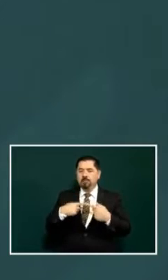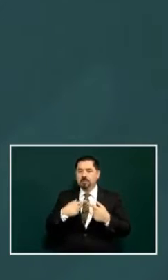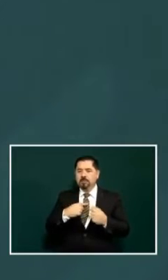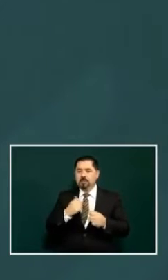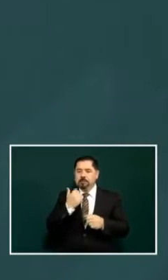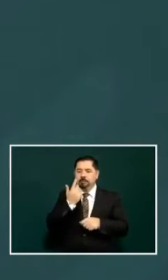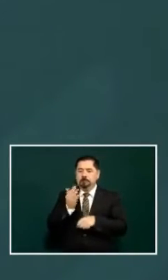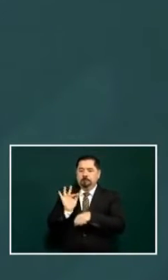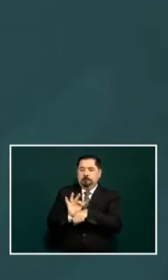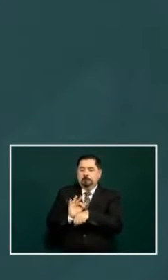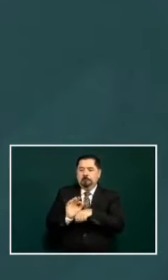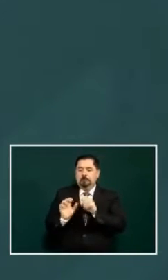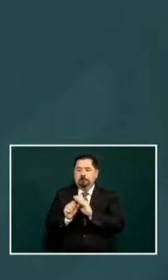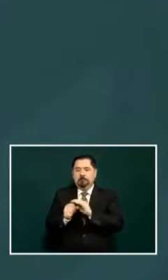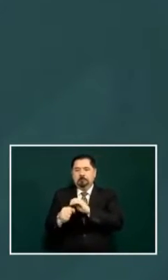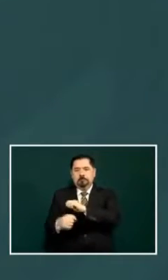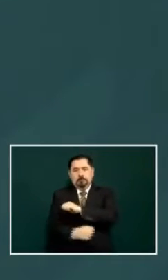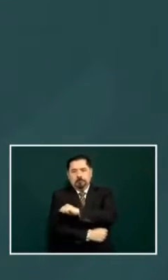involved